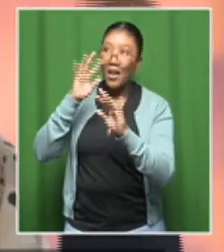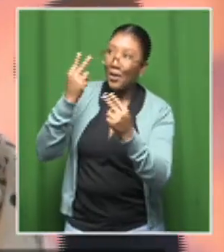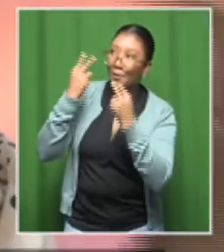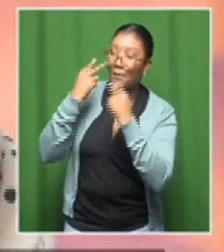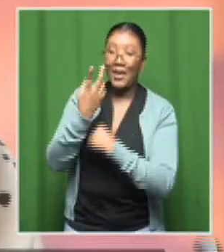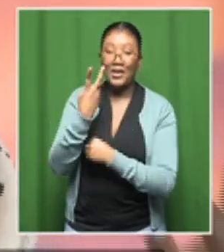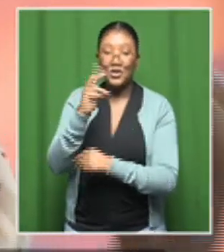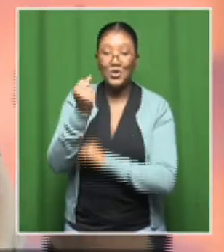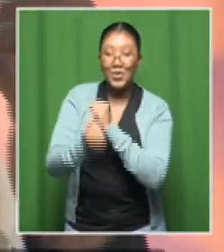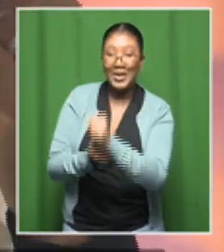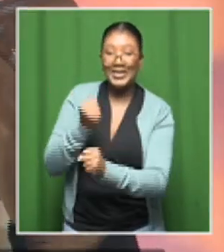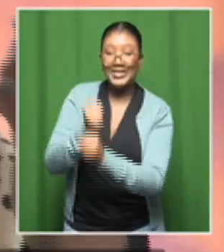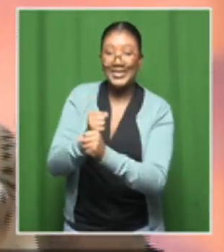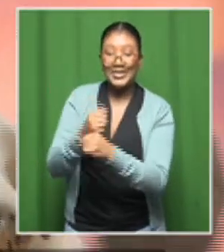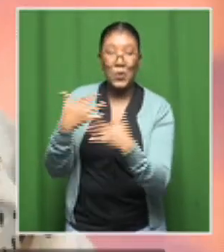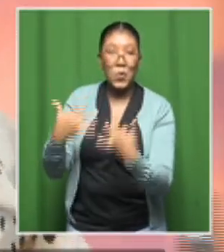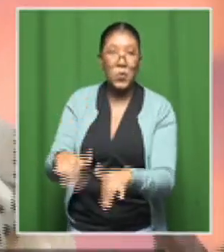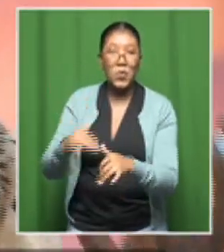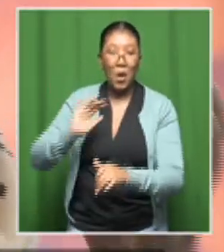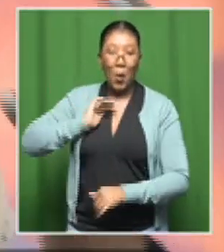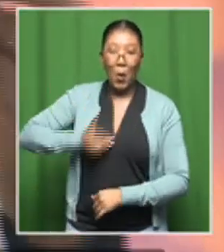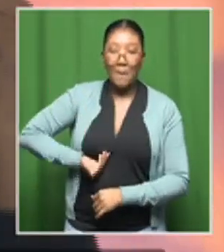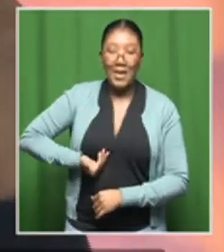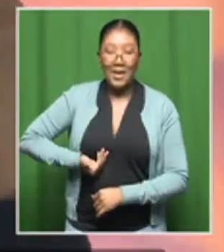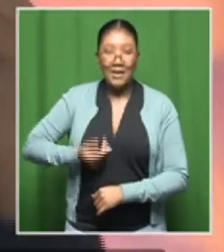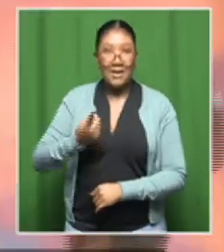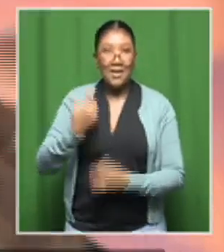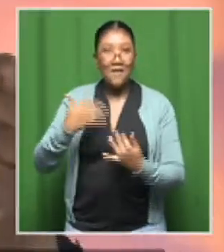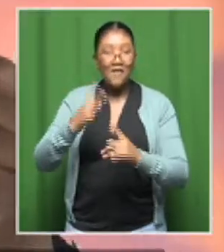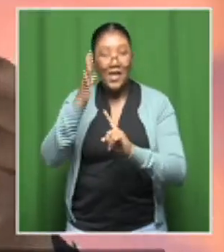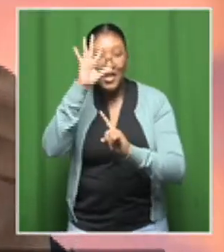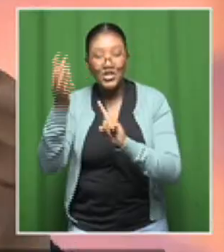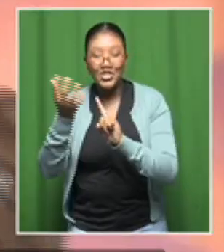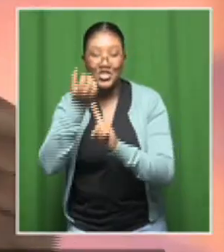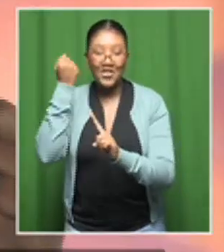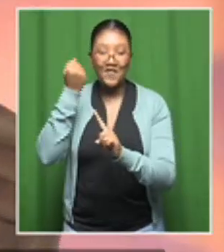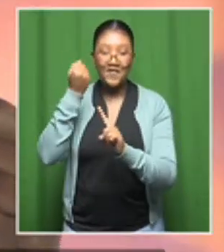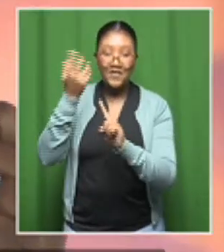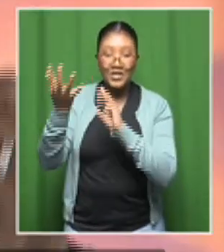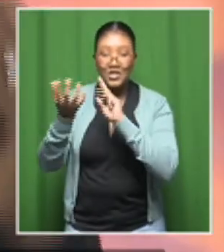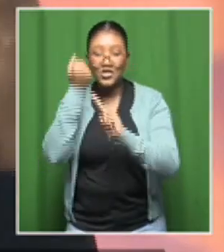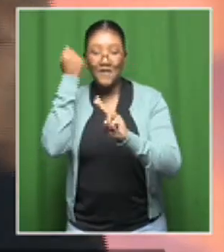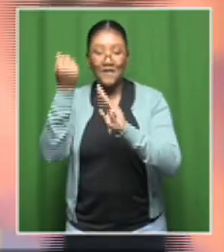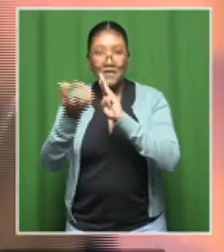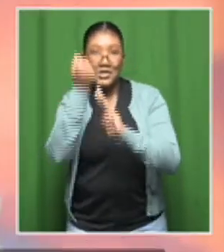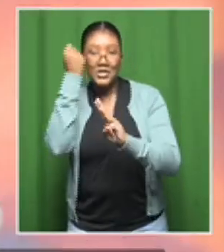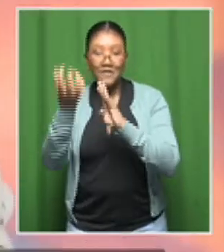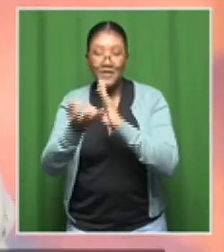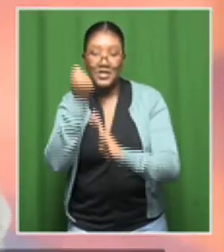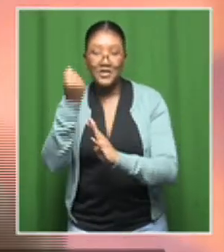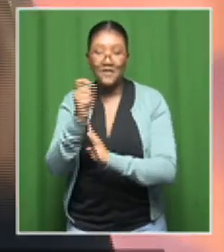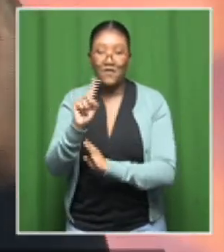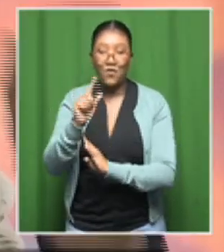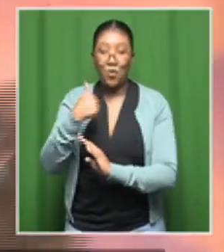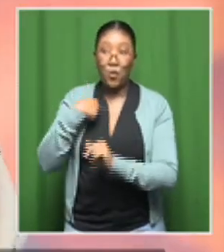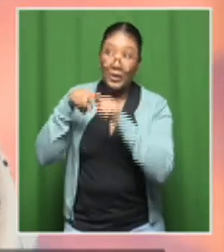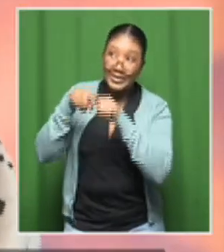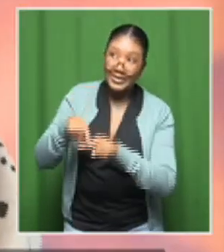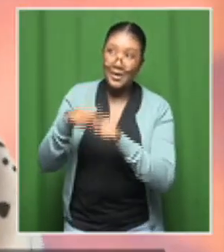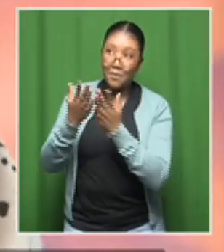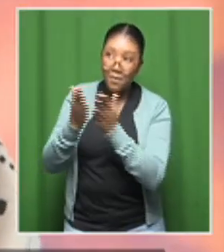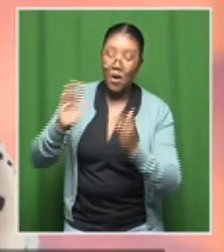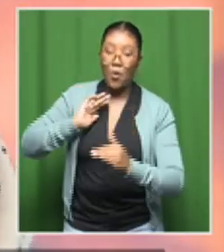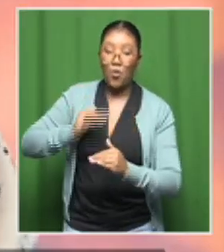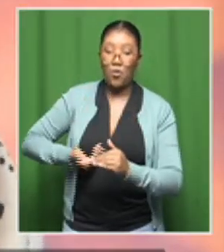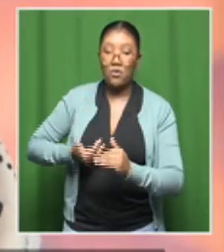ago, all the Sawisa women, what have they done when it comes to the science sector? We fully rely and we are working with